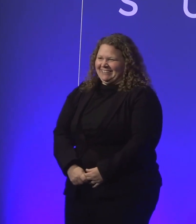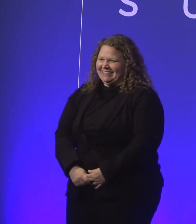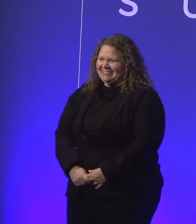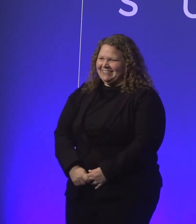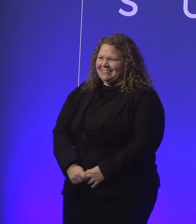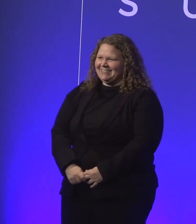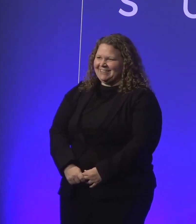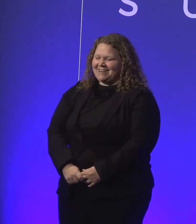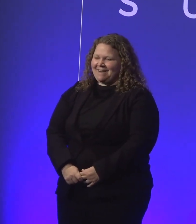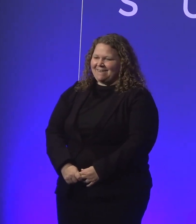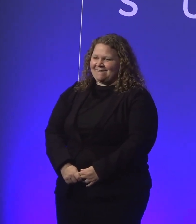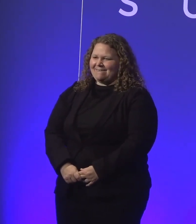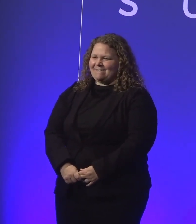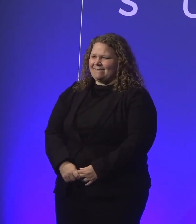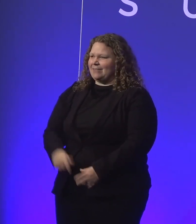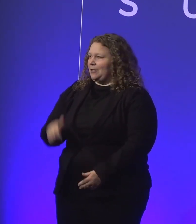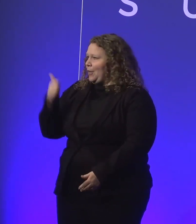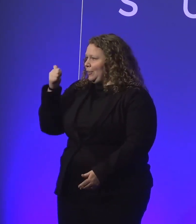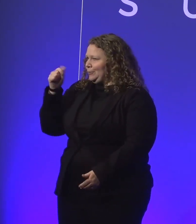Any other questions?